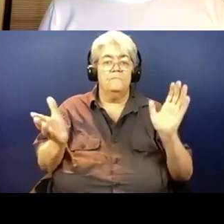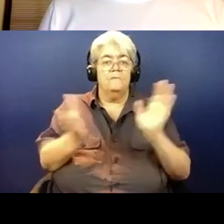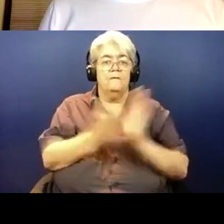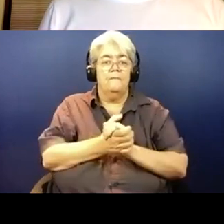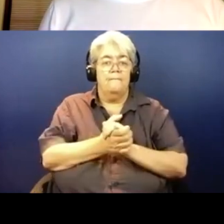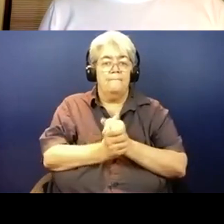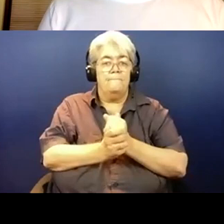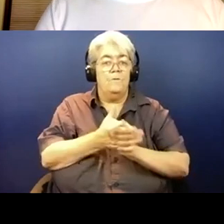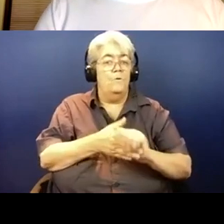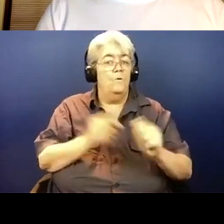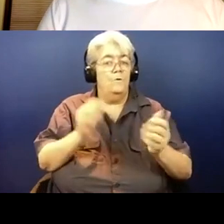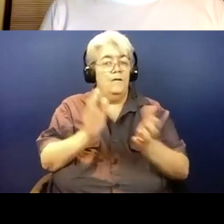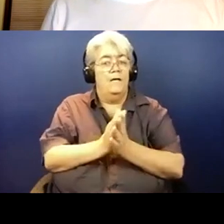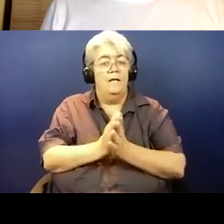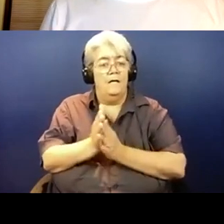All right, I want to.